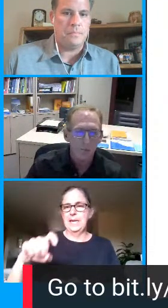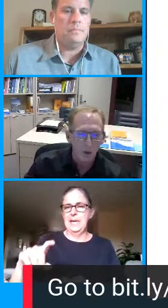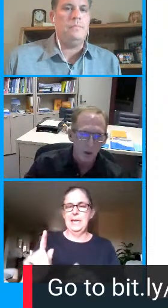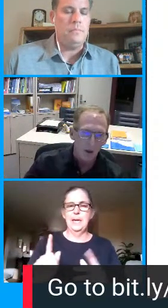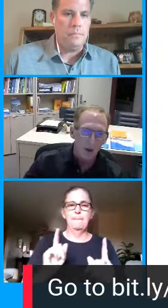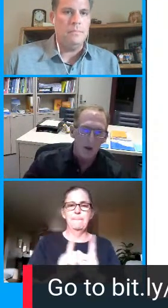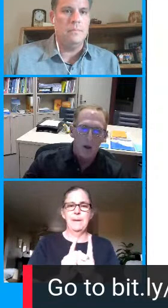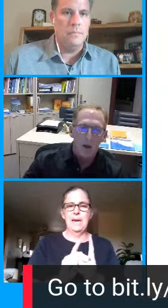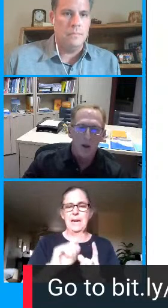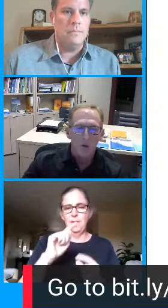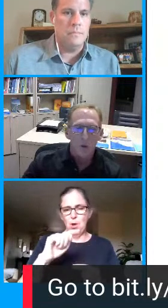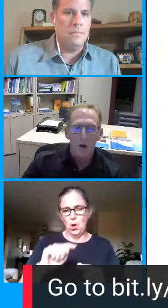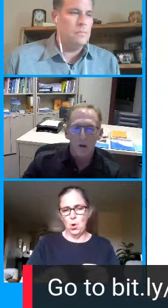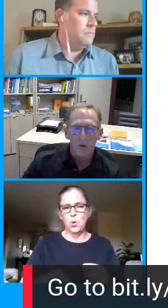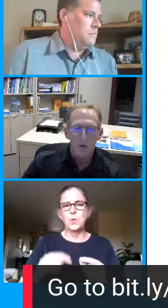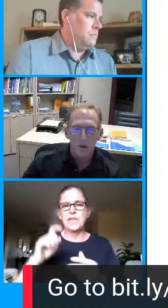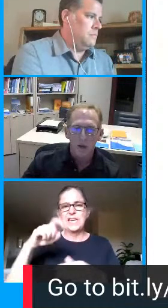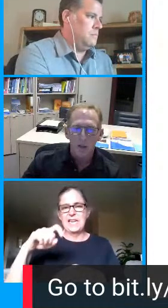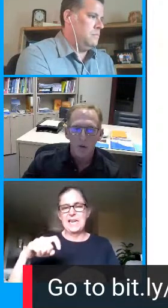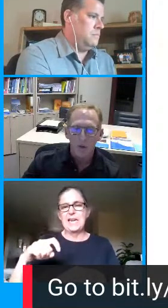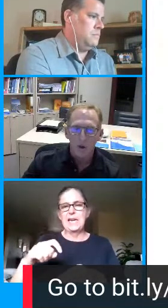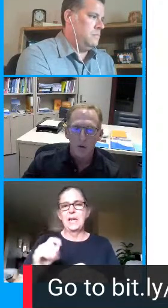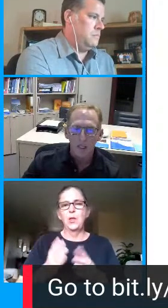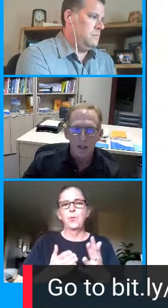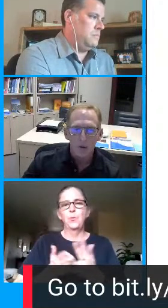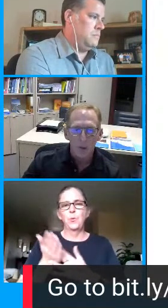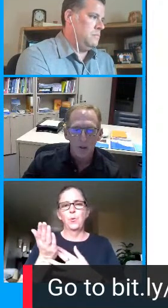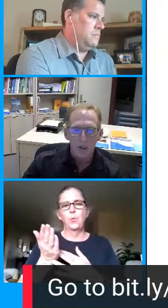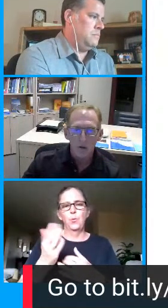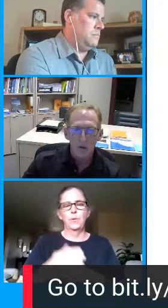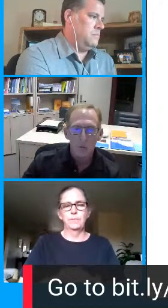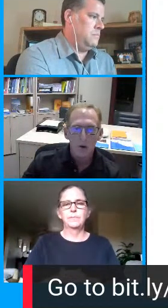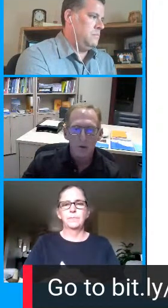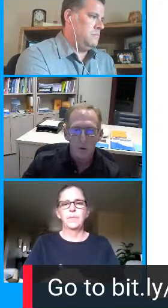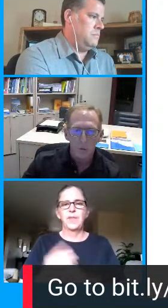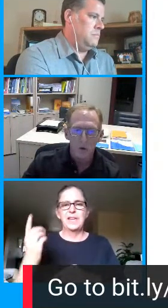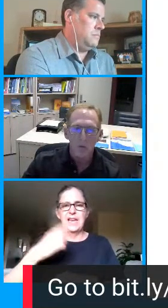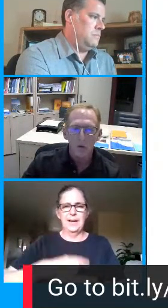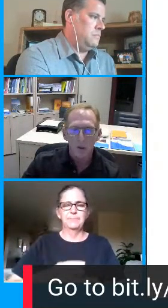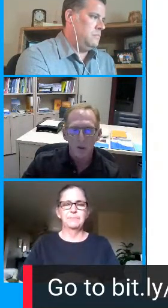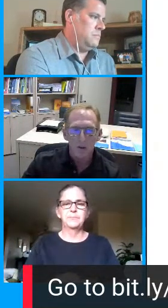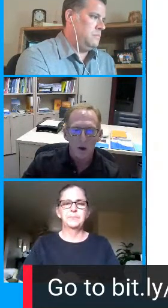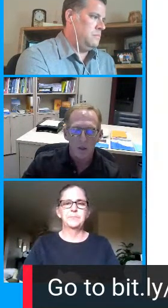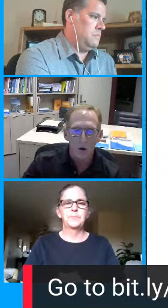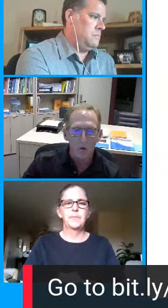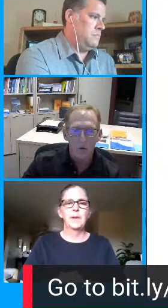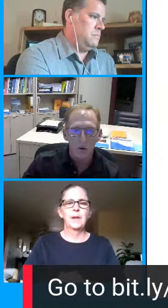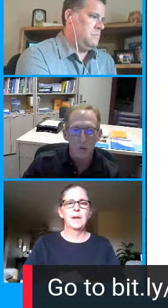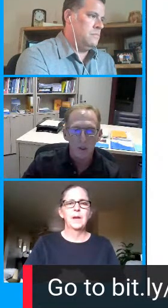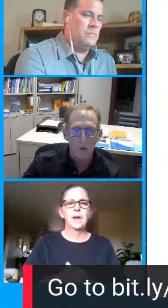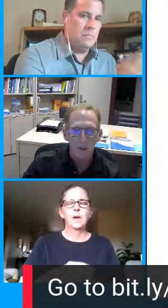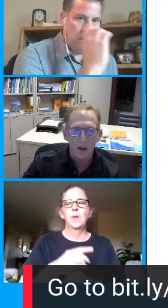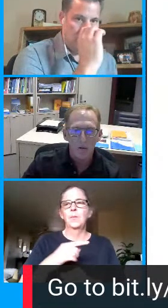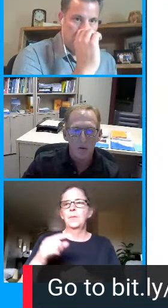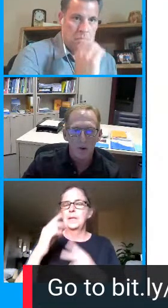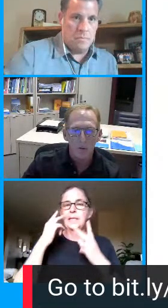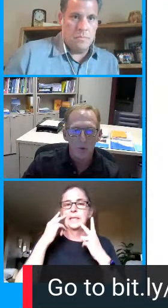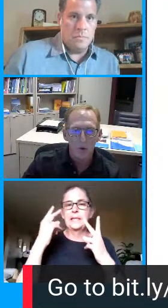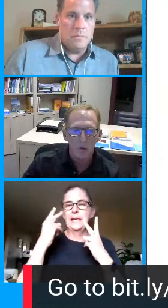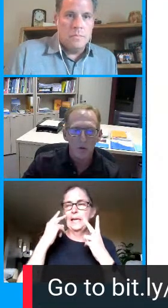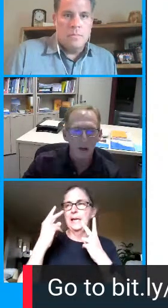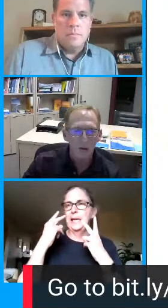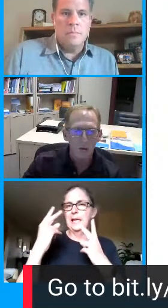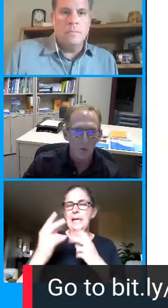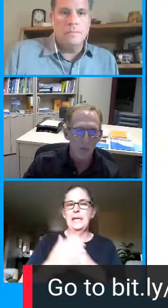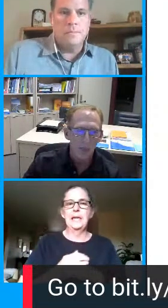the day as well as attendance and grading expectations parents you'll you'll be seeing those and those will be coming out from